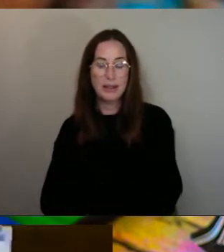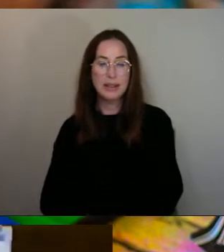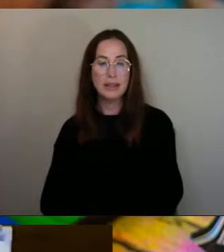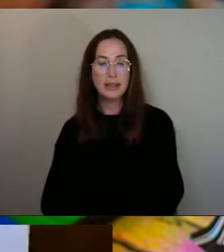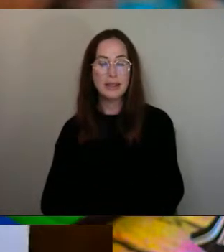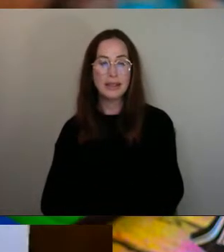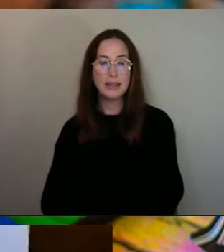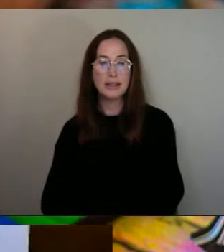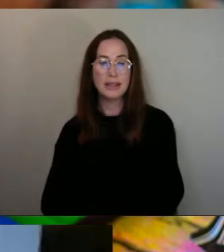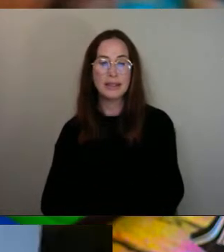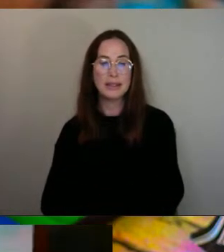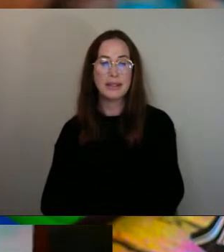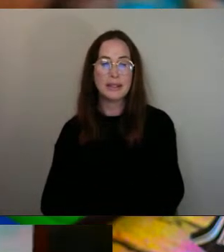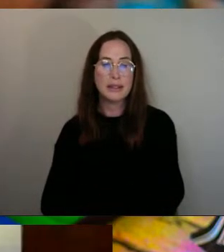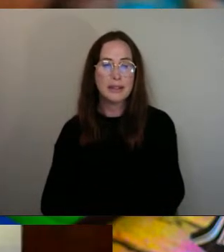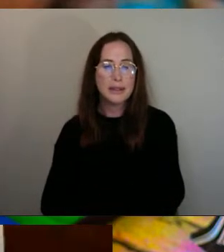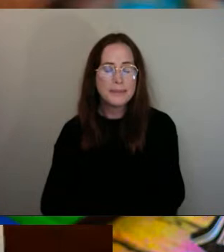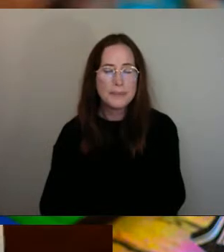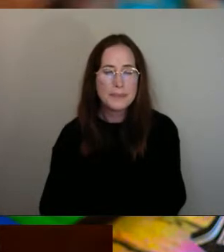And that's the other one.